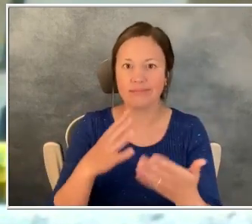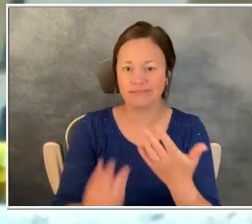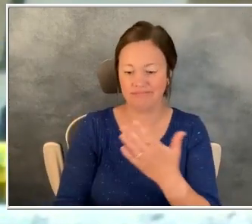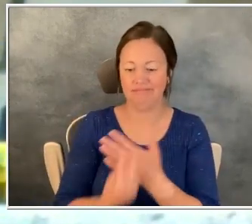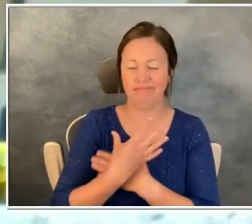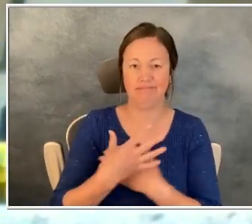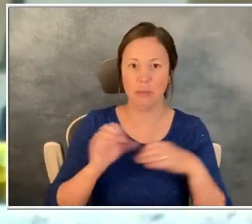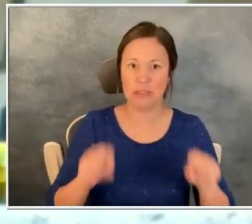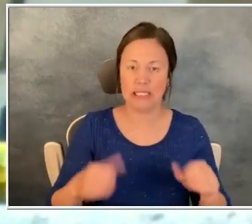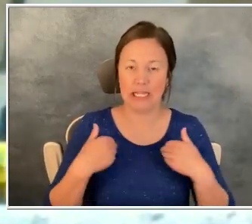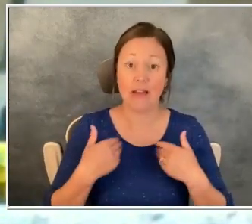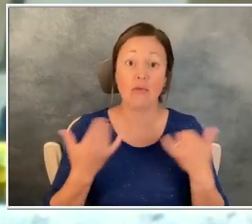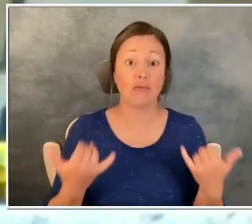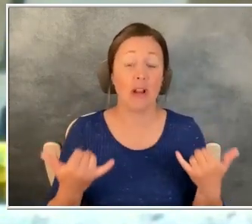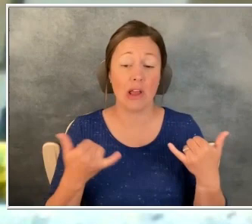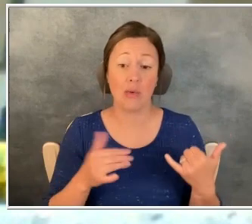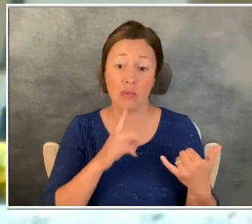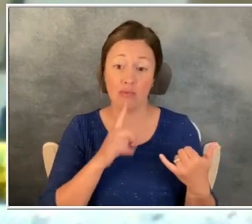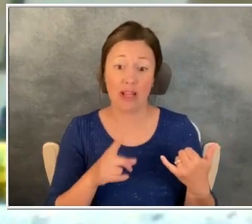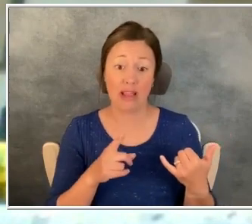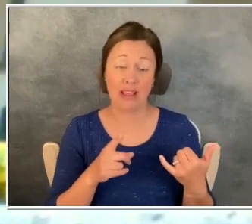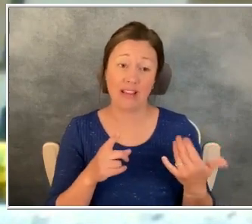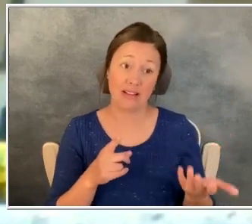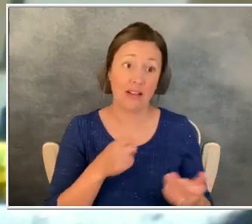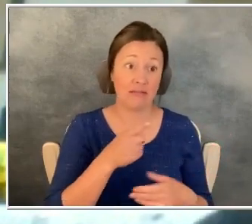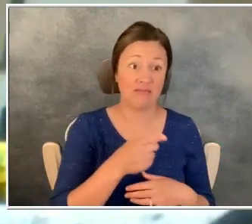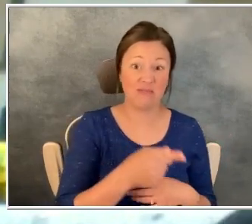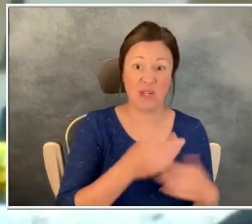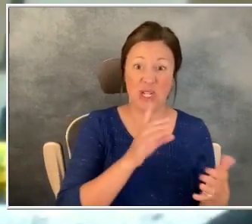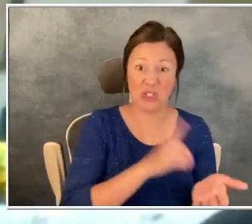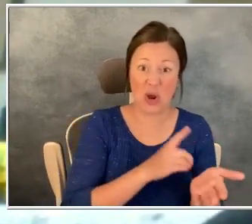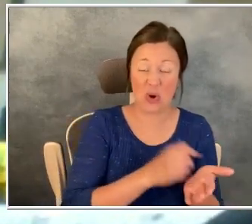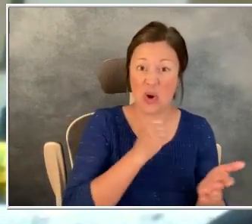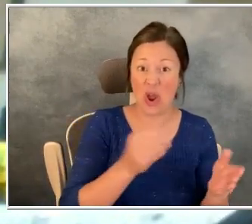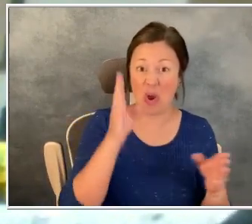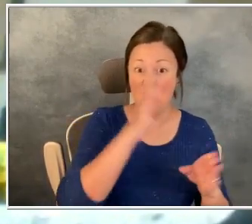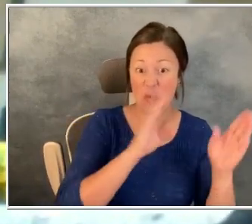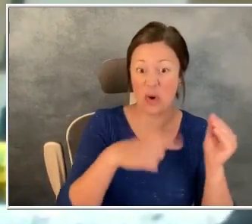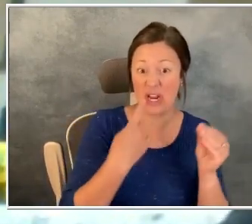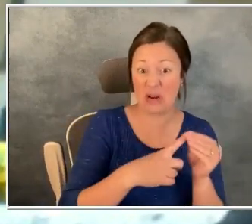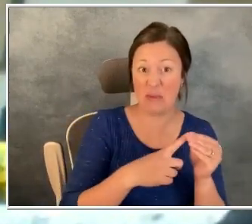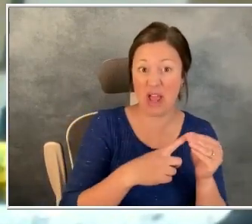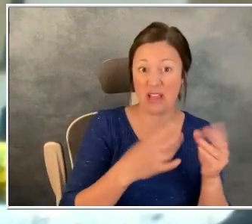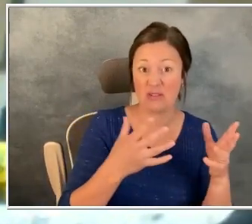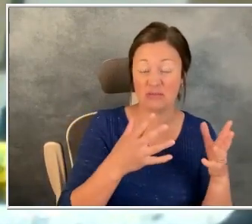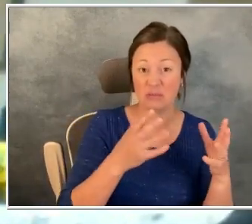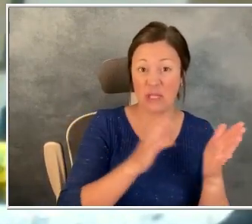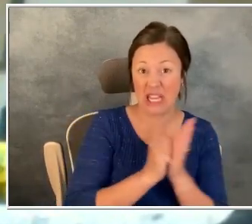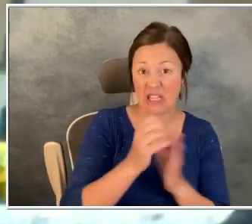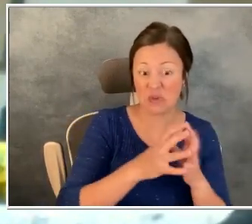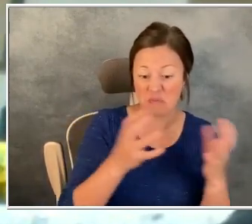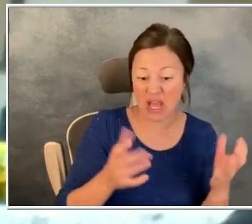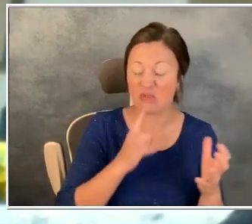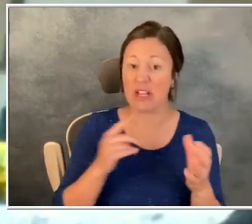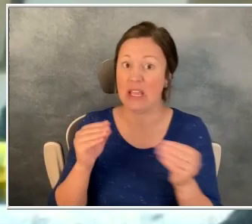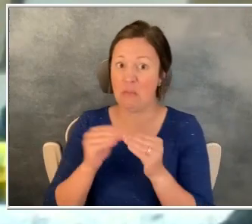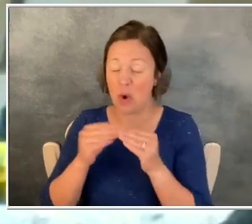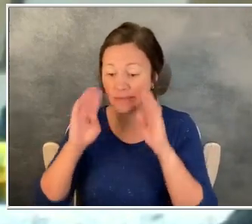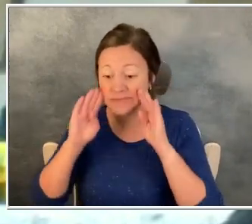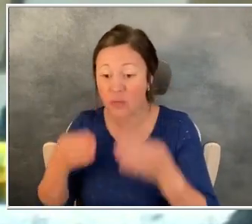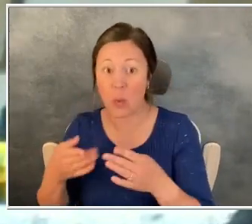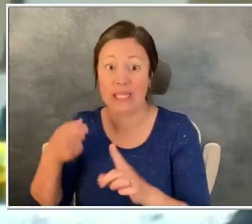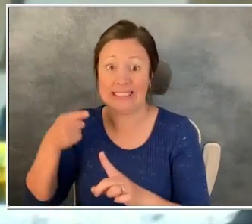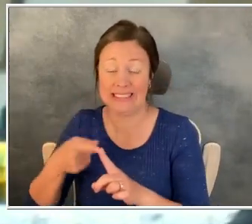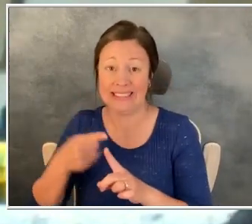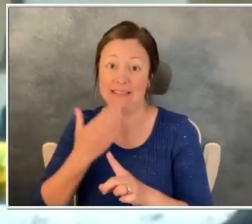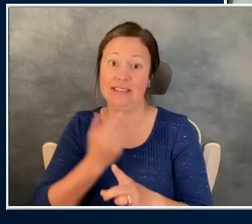have right now, really, they're less worried about the cancer than they are the diabetic issue. So, um, that's kind of what